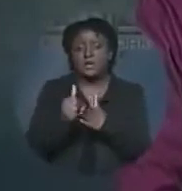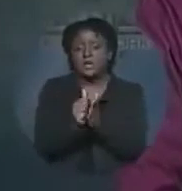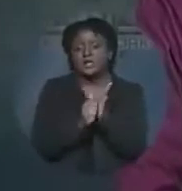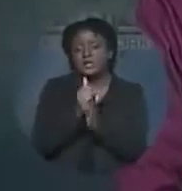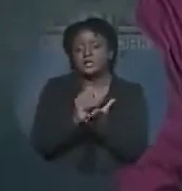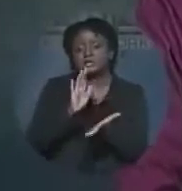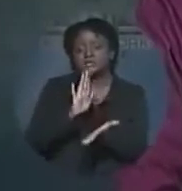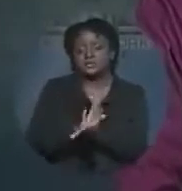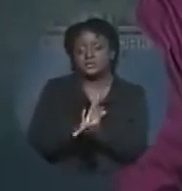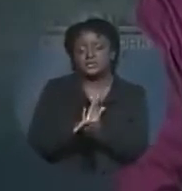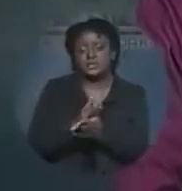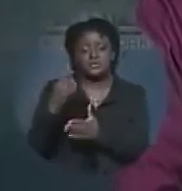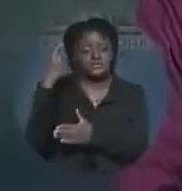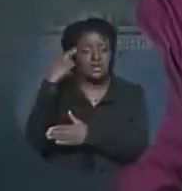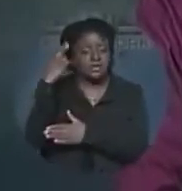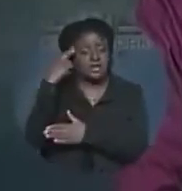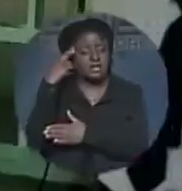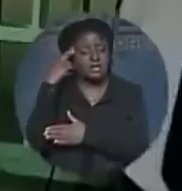story.